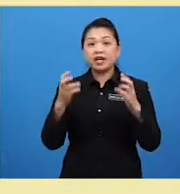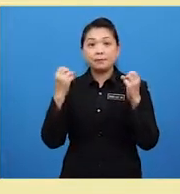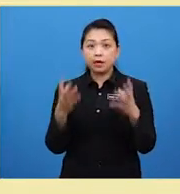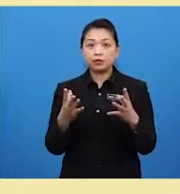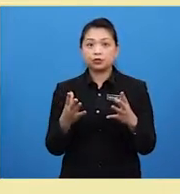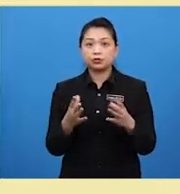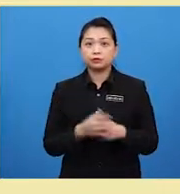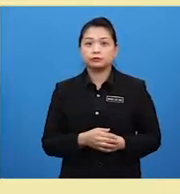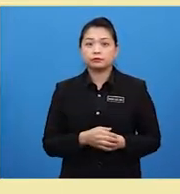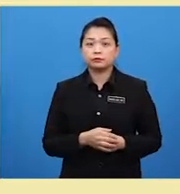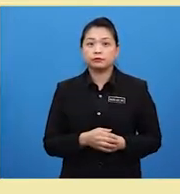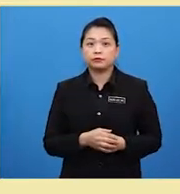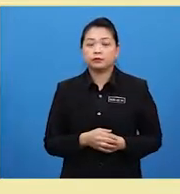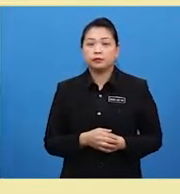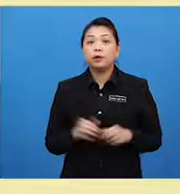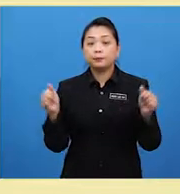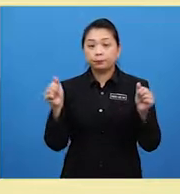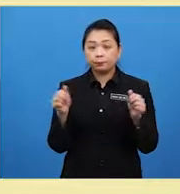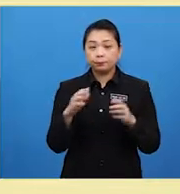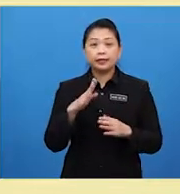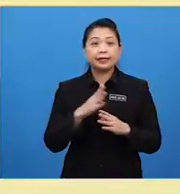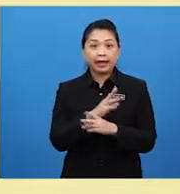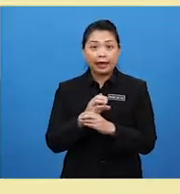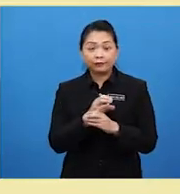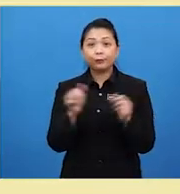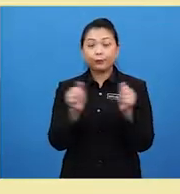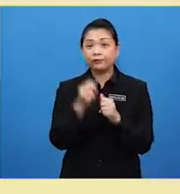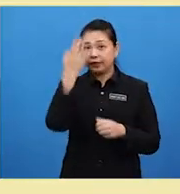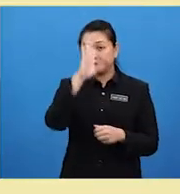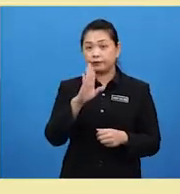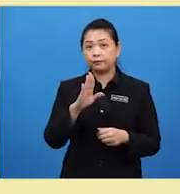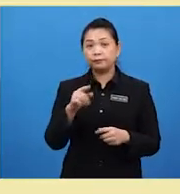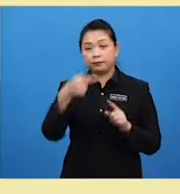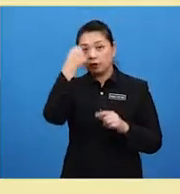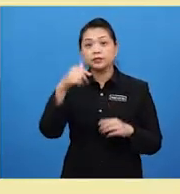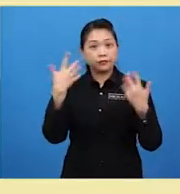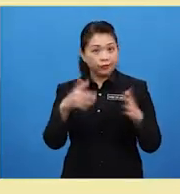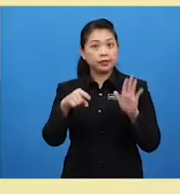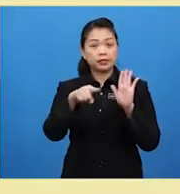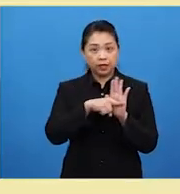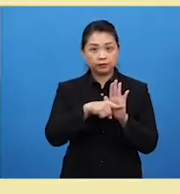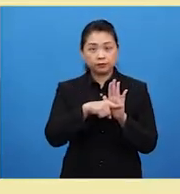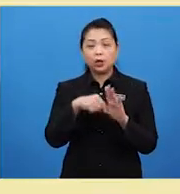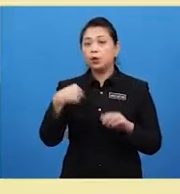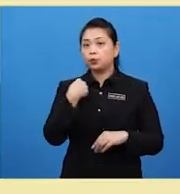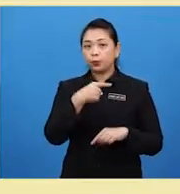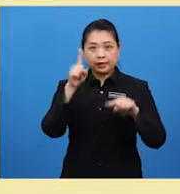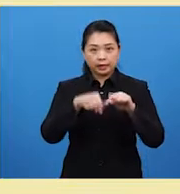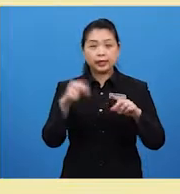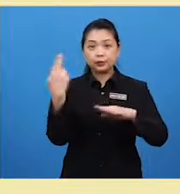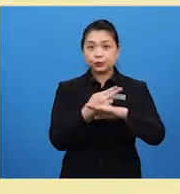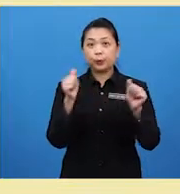Be careful with never. It is already negative, so we can't use it with not.